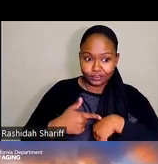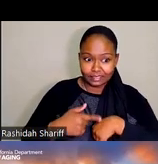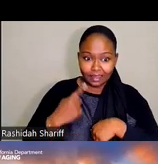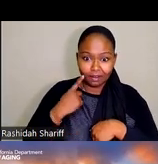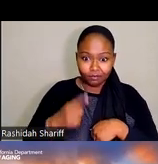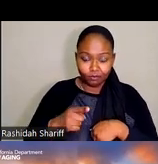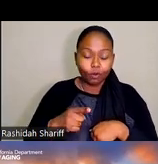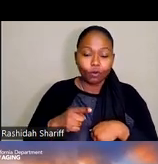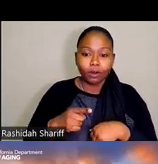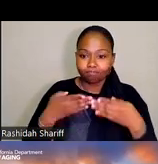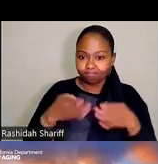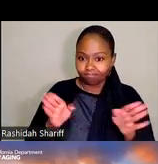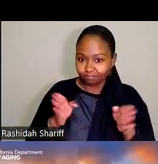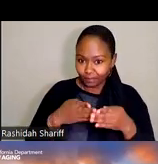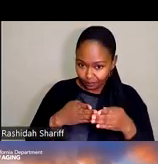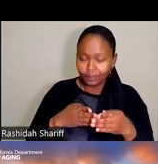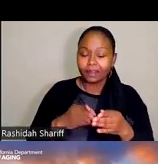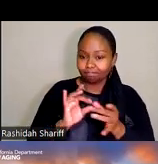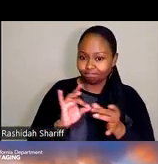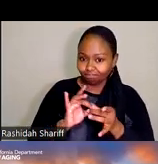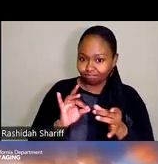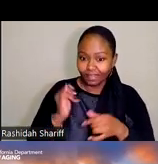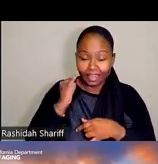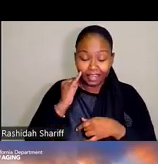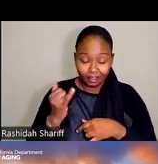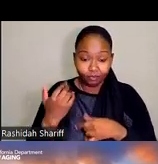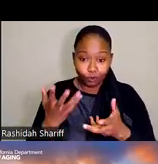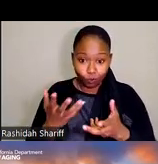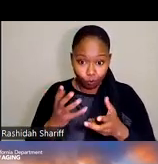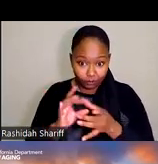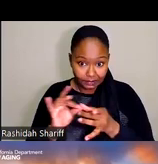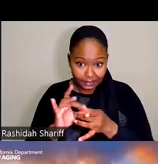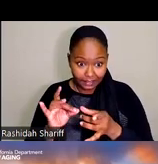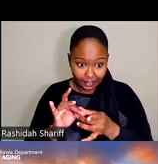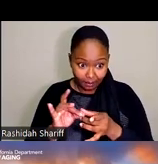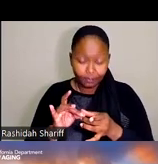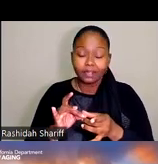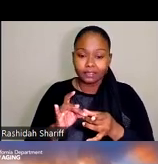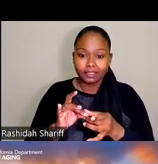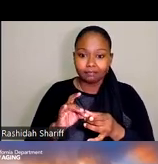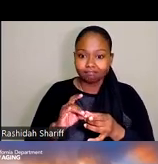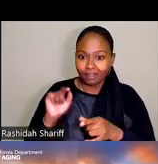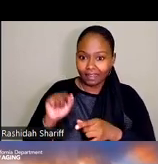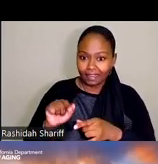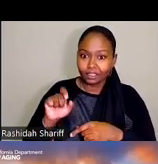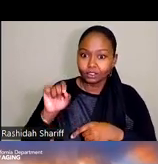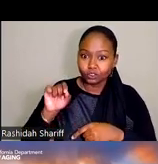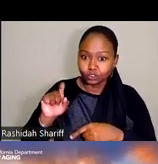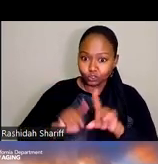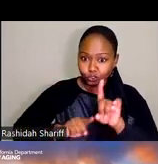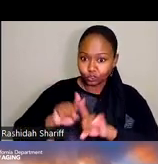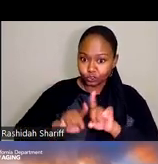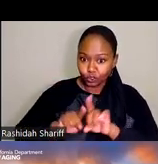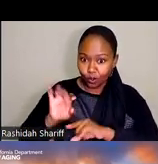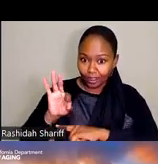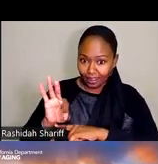public comment. So if you are a member of the public and would like to make a comment during that period, you can hit star 9 if you're joining audio by